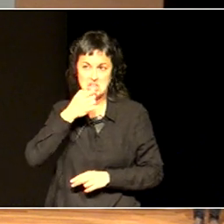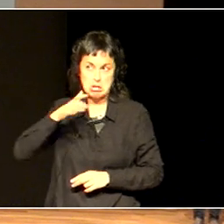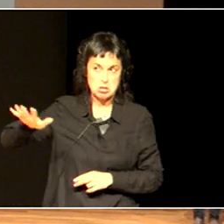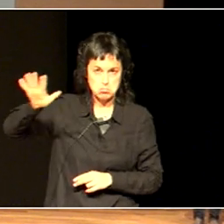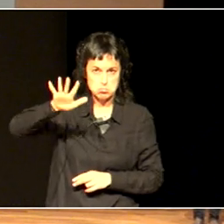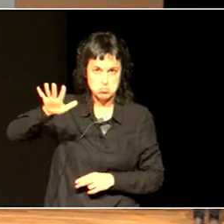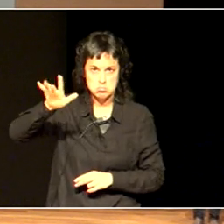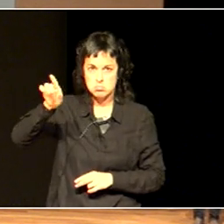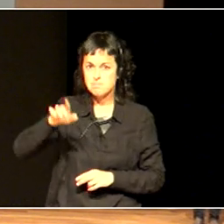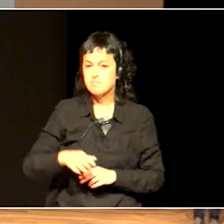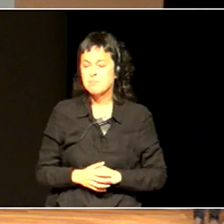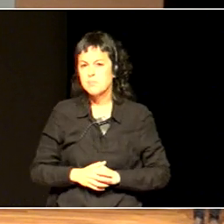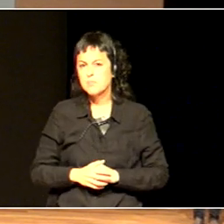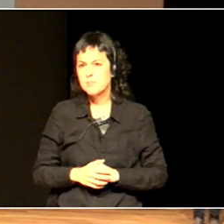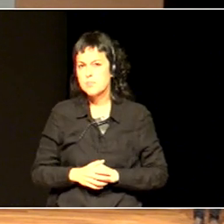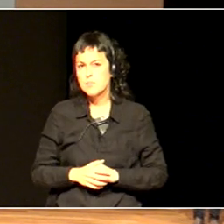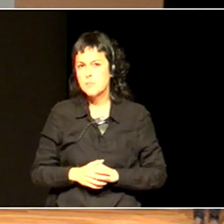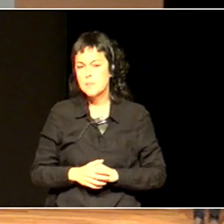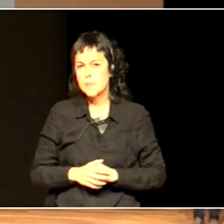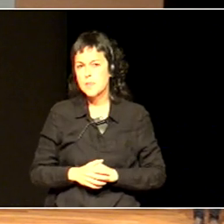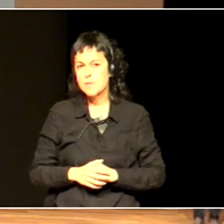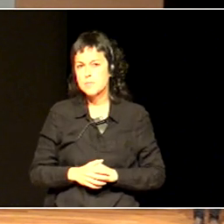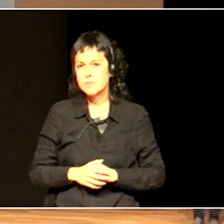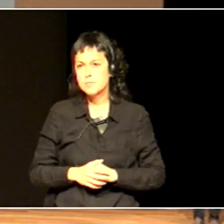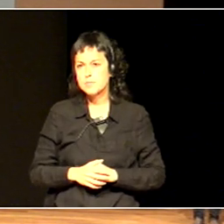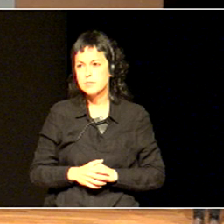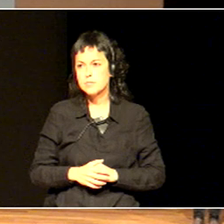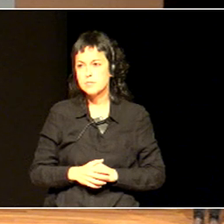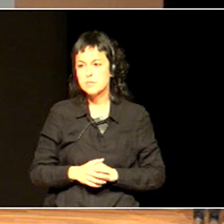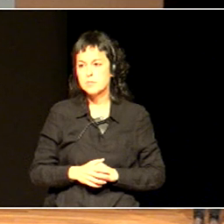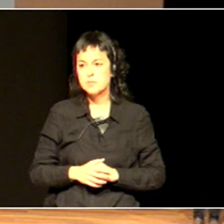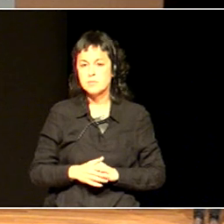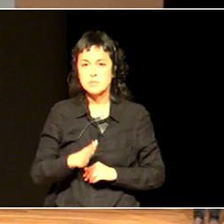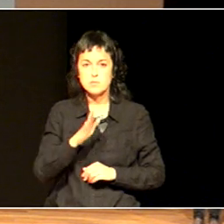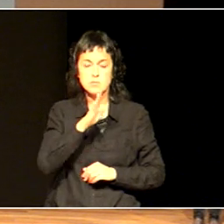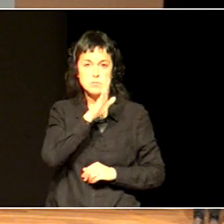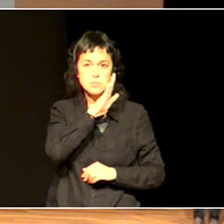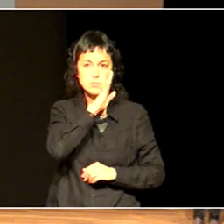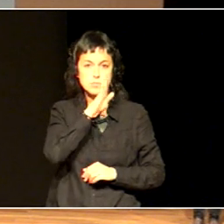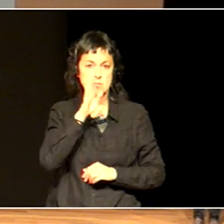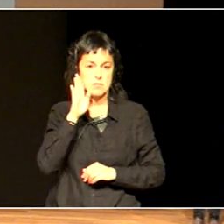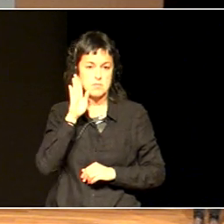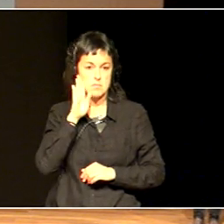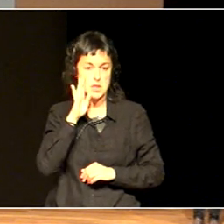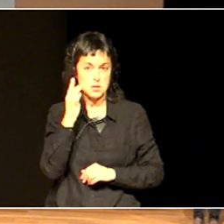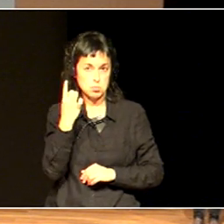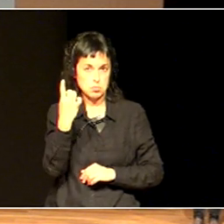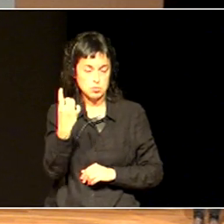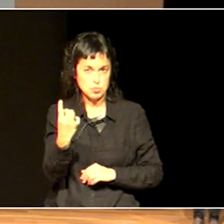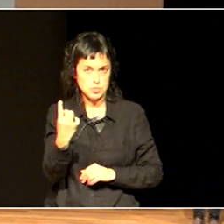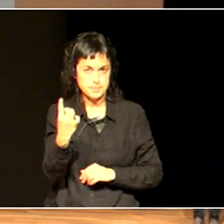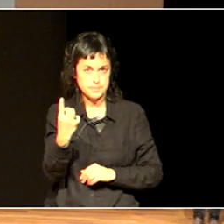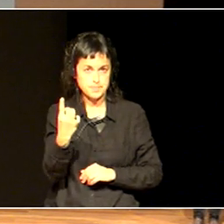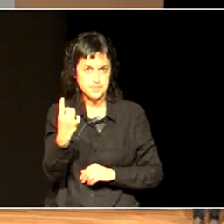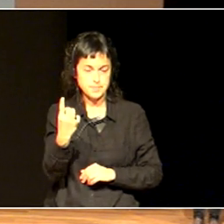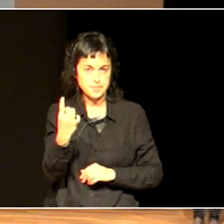one of the parents she saw was talking to the head teacher about the index and said, I'd really